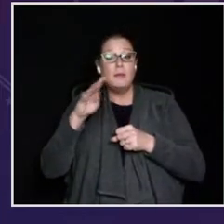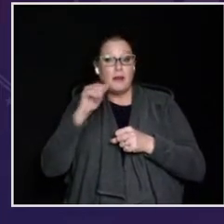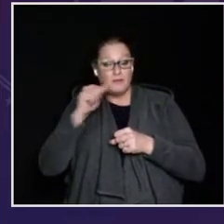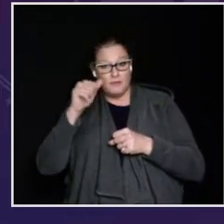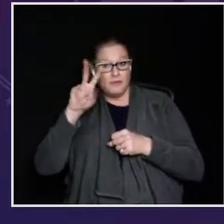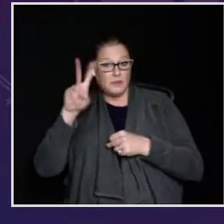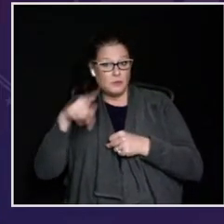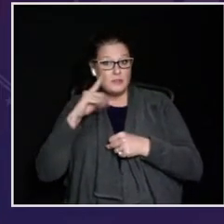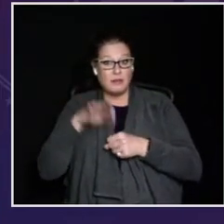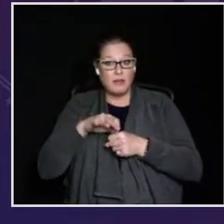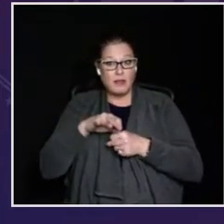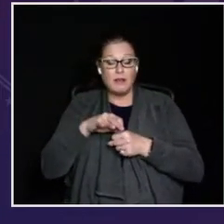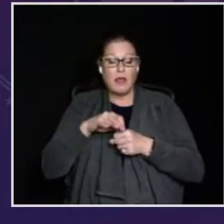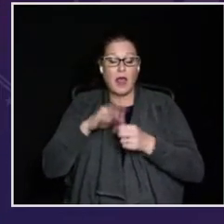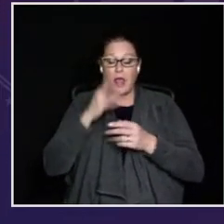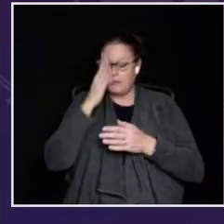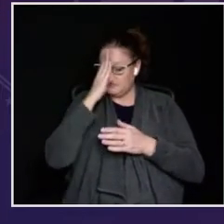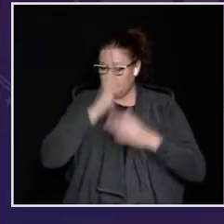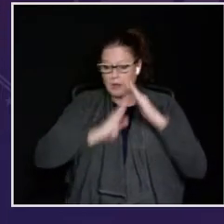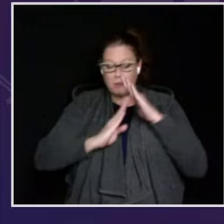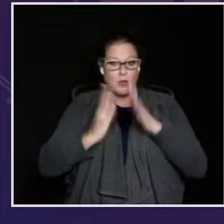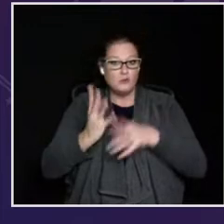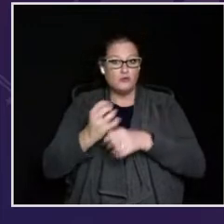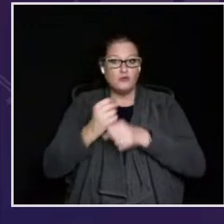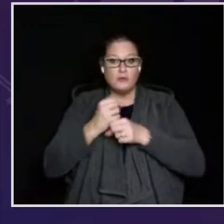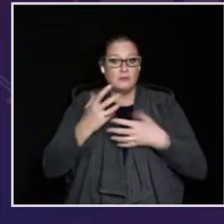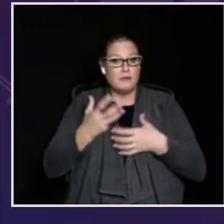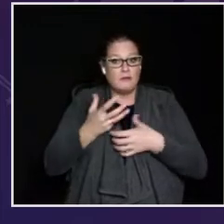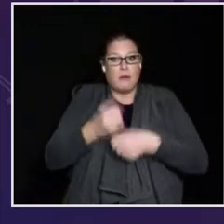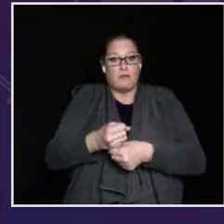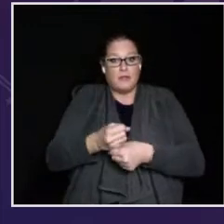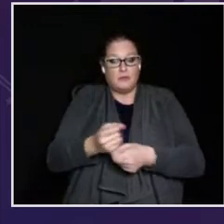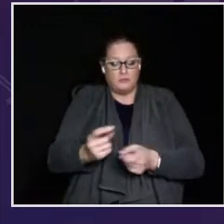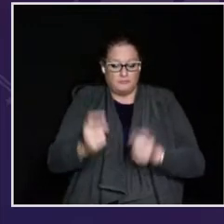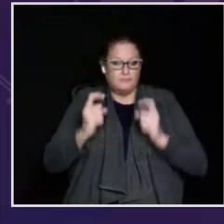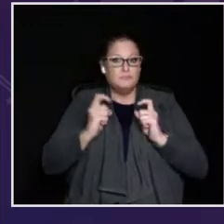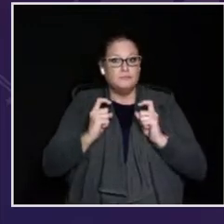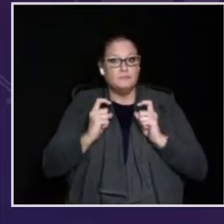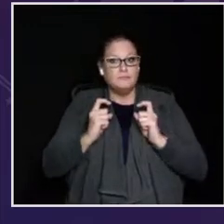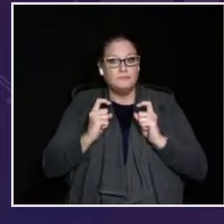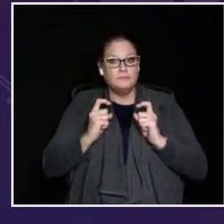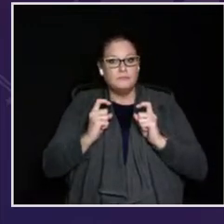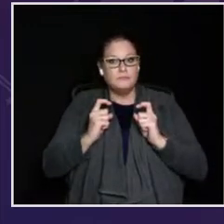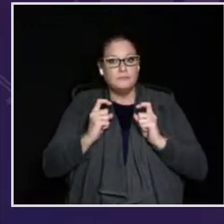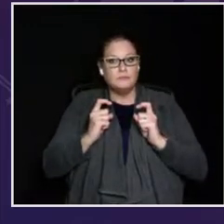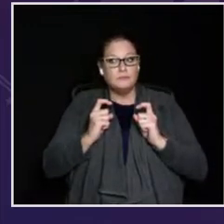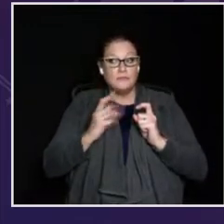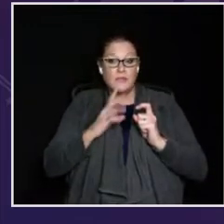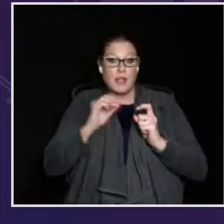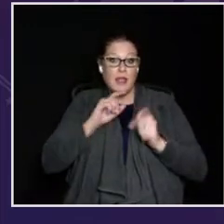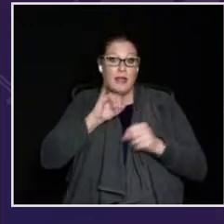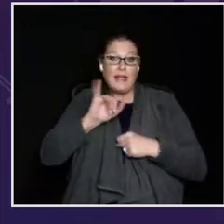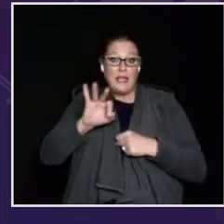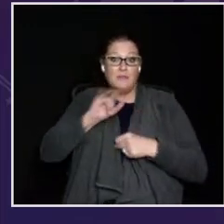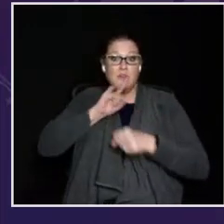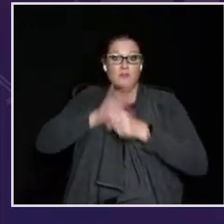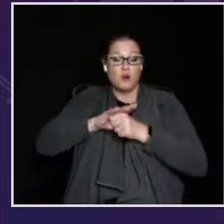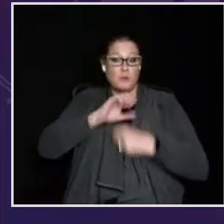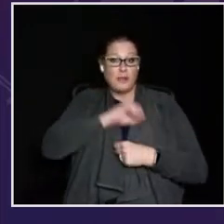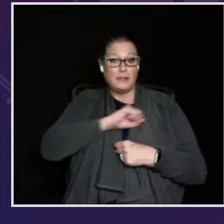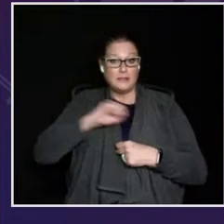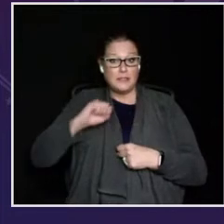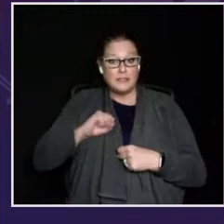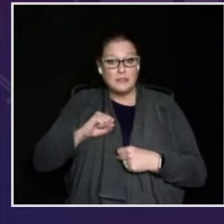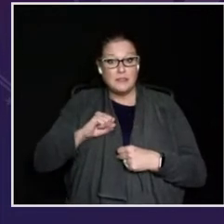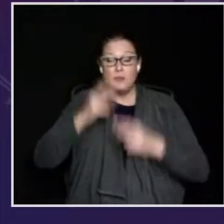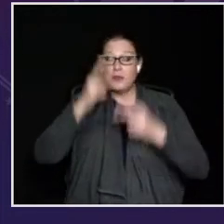Mr. President-elect, Madam Vice President-elect, I am deeply humbled by the trust and confidence you have placed in